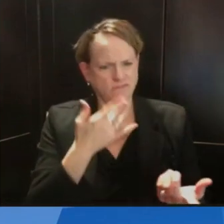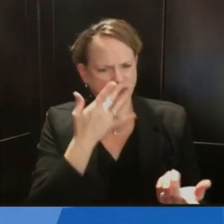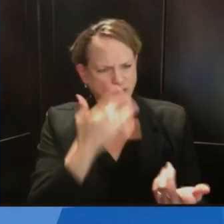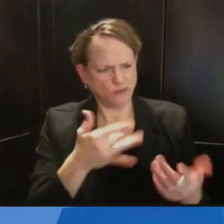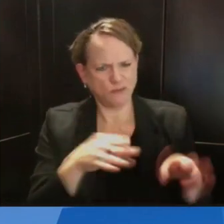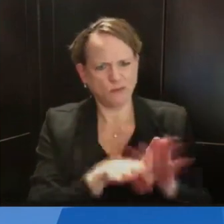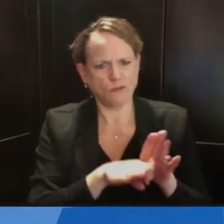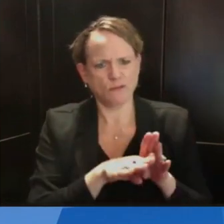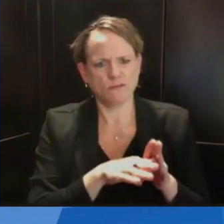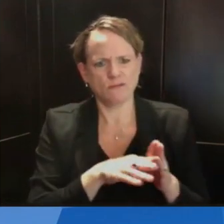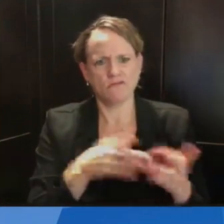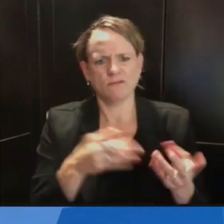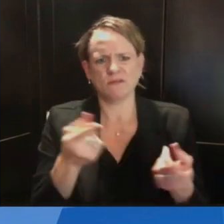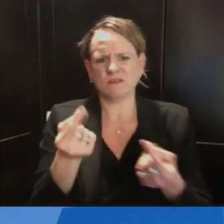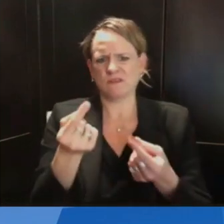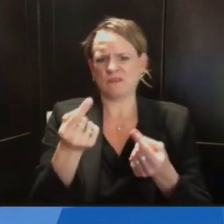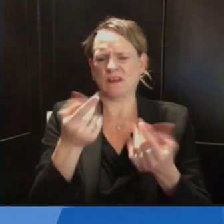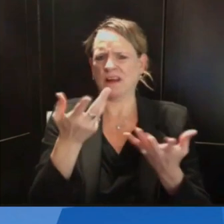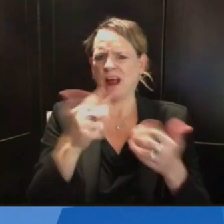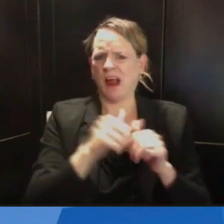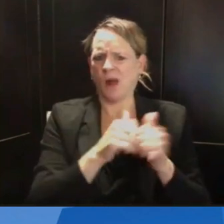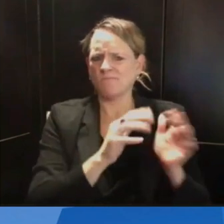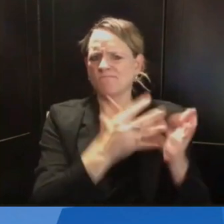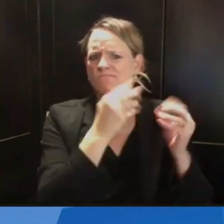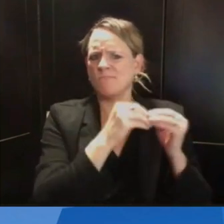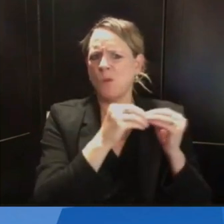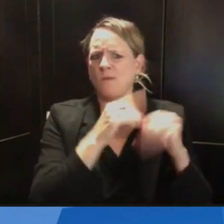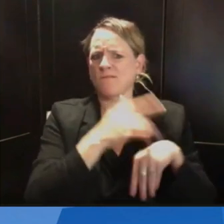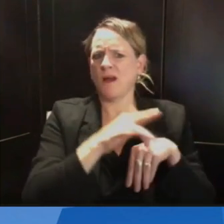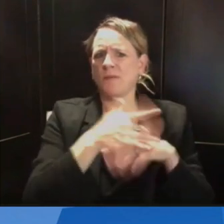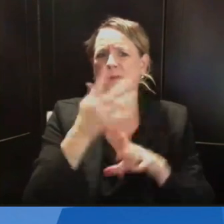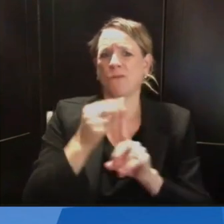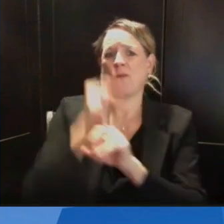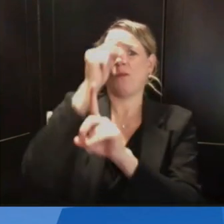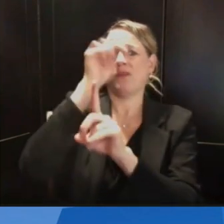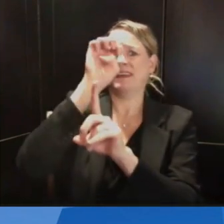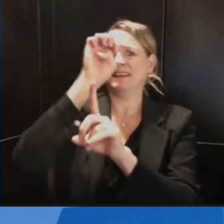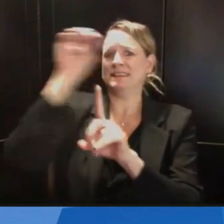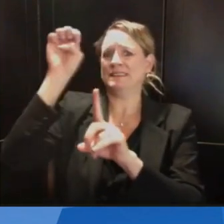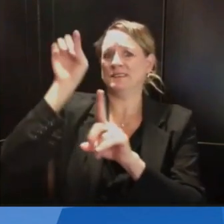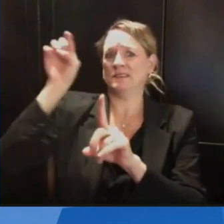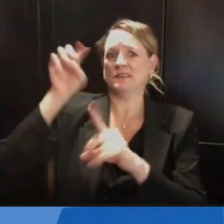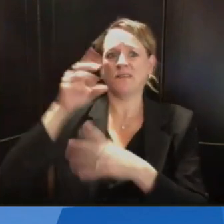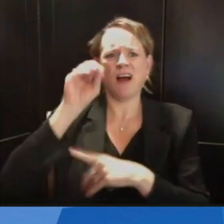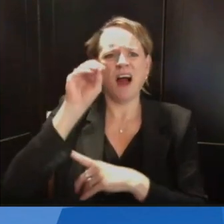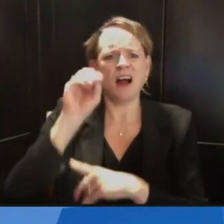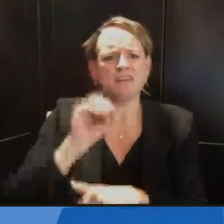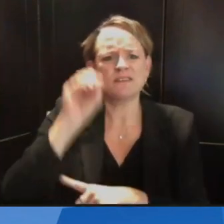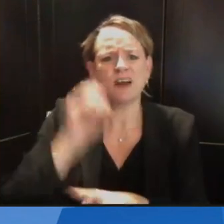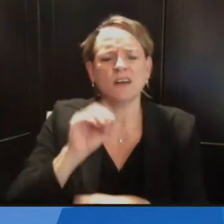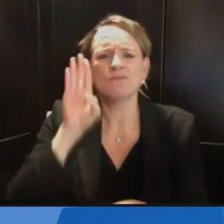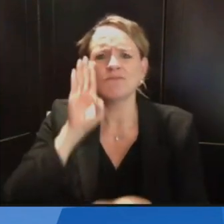especially here in northeast Wisconsin, as I mentioned, Oshkosh and Winnebago County and in Brown County. Will you consider reopening these large